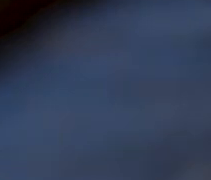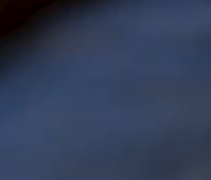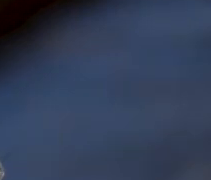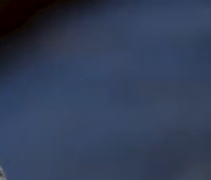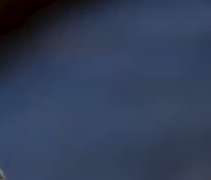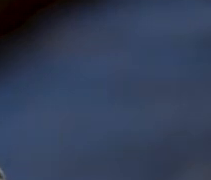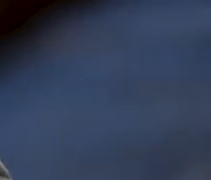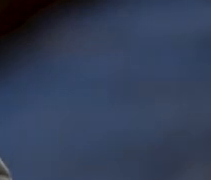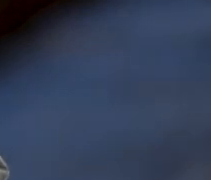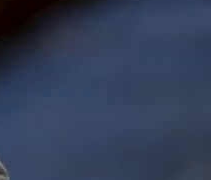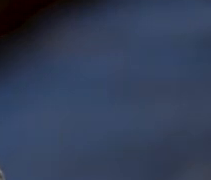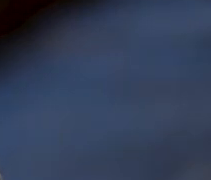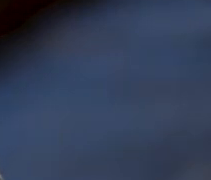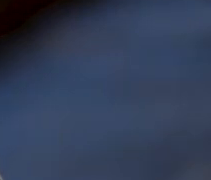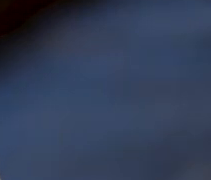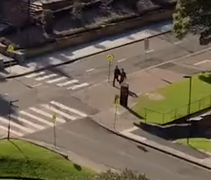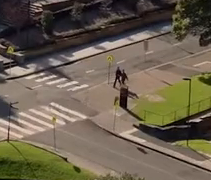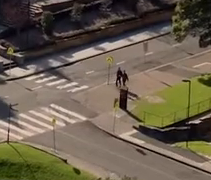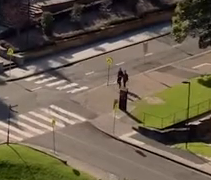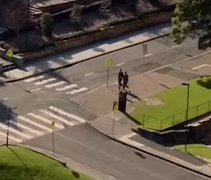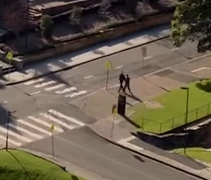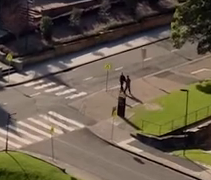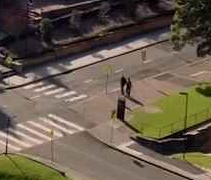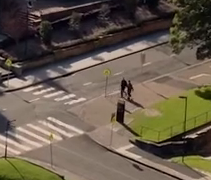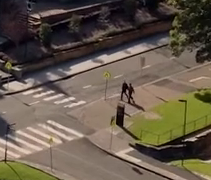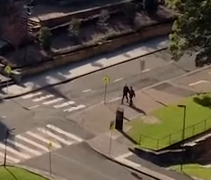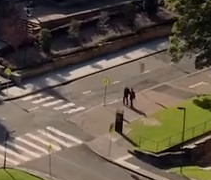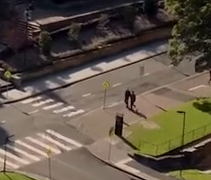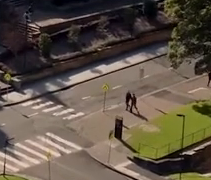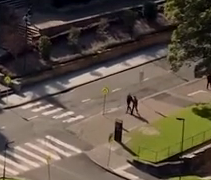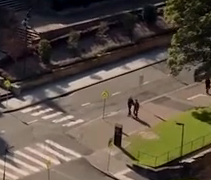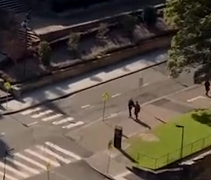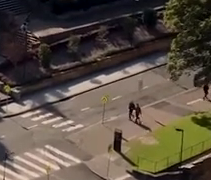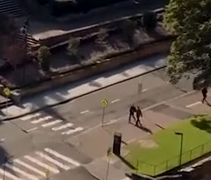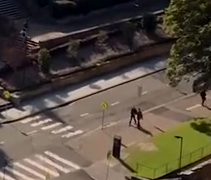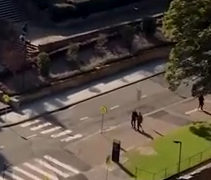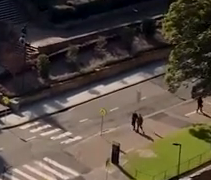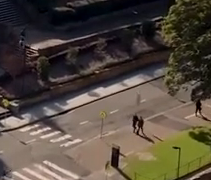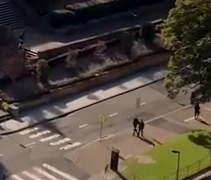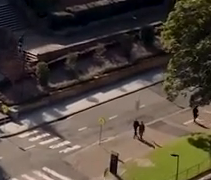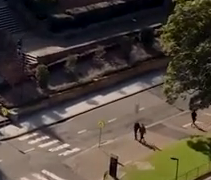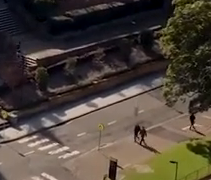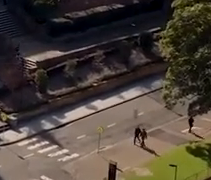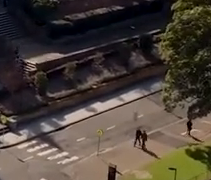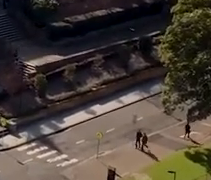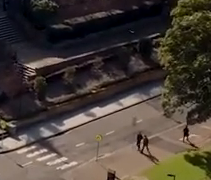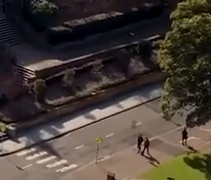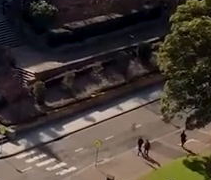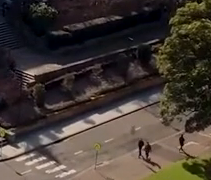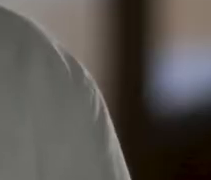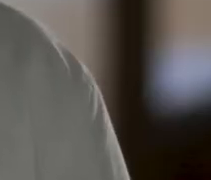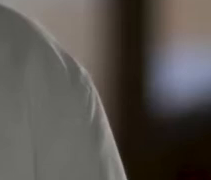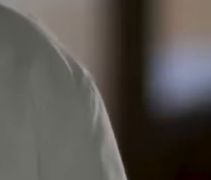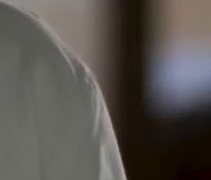confines of those mighty rivers nations lie the Eora Nation. In the land of the Gadigal people that we stand on, one of the 29 clans of that nation.